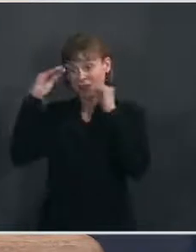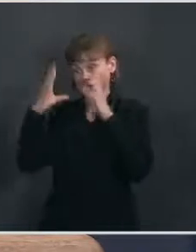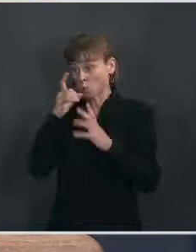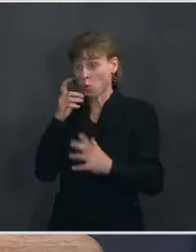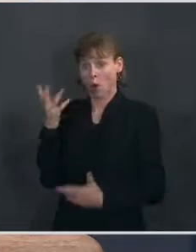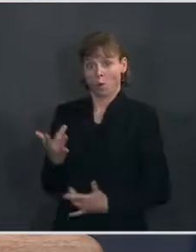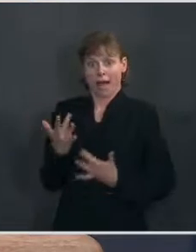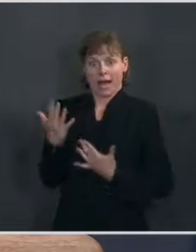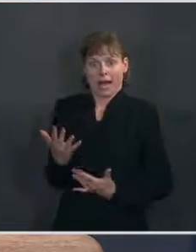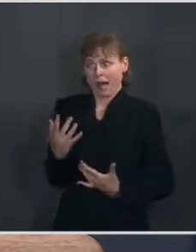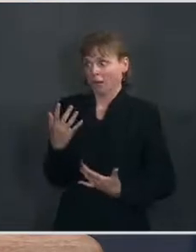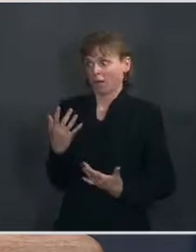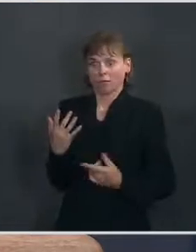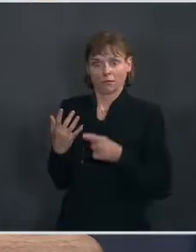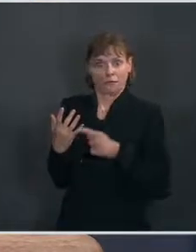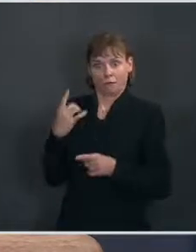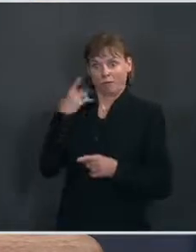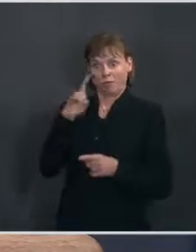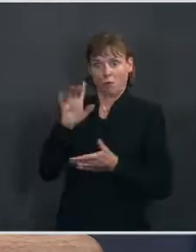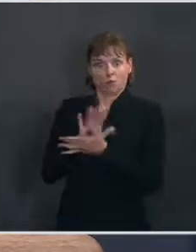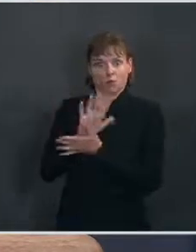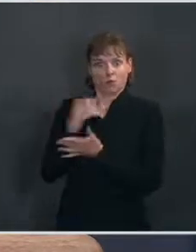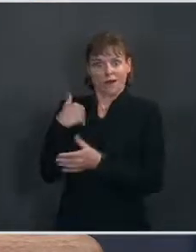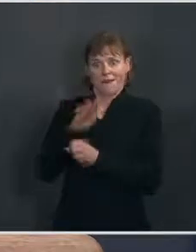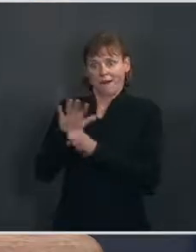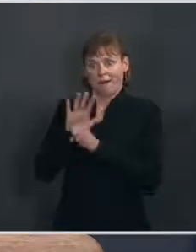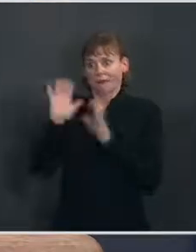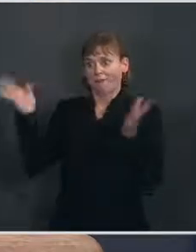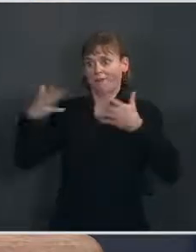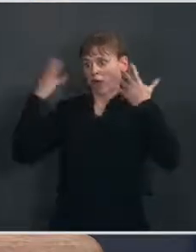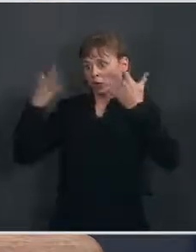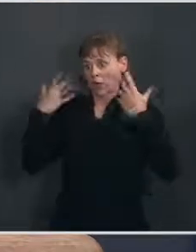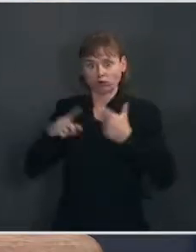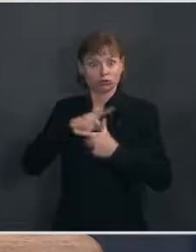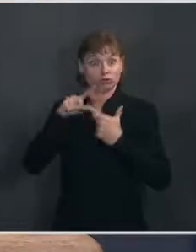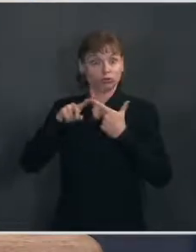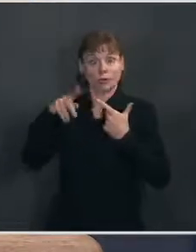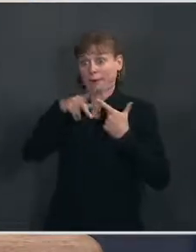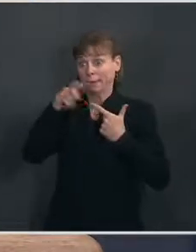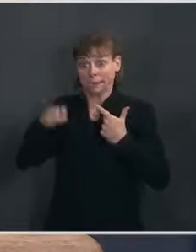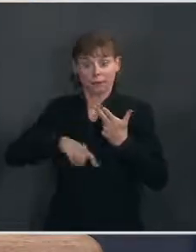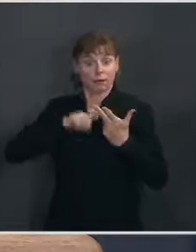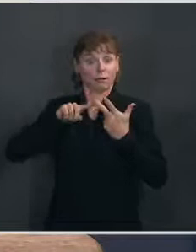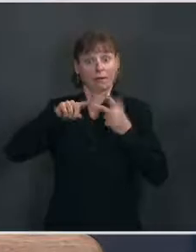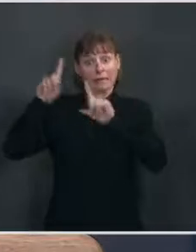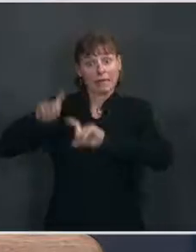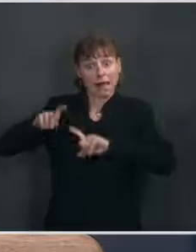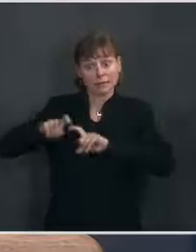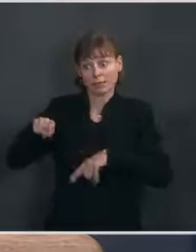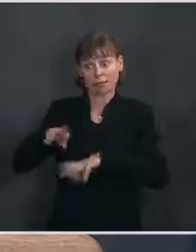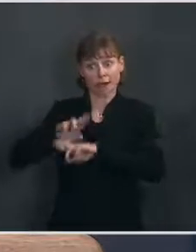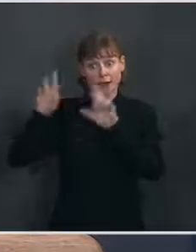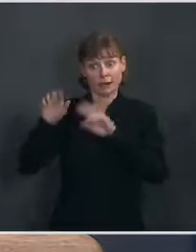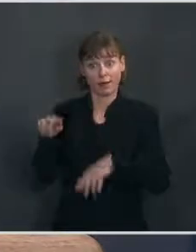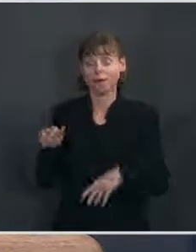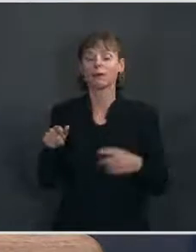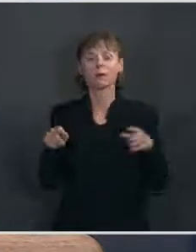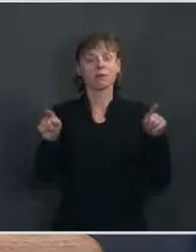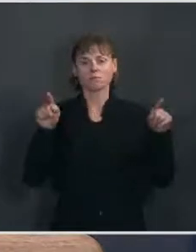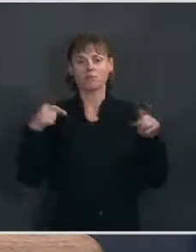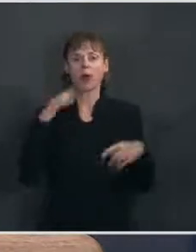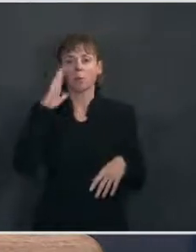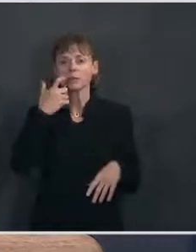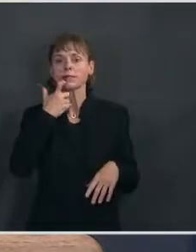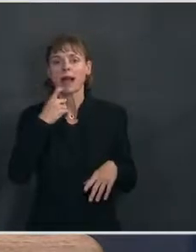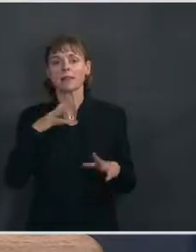their schools have the ventilation, the PPE, the testing they need, those, they will tell you that they expect their